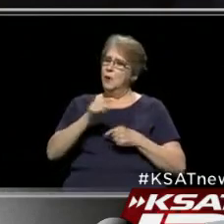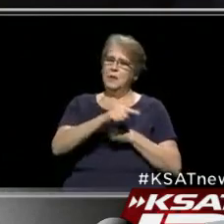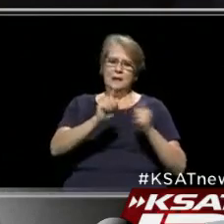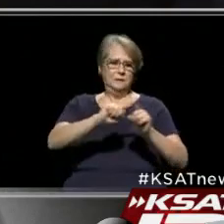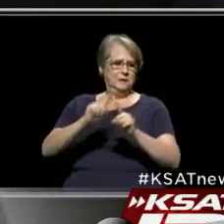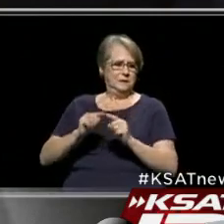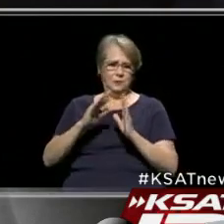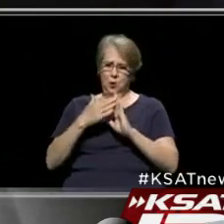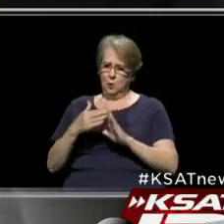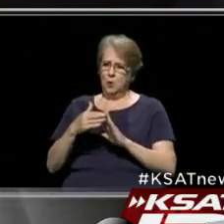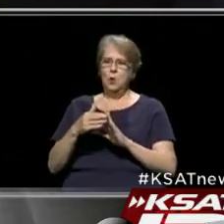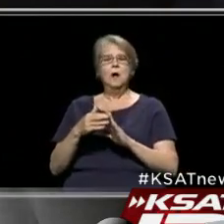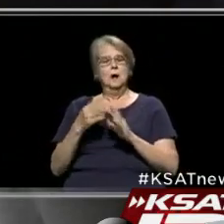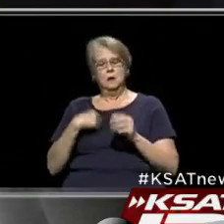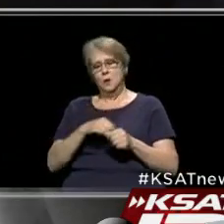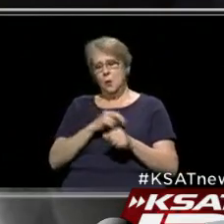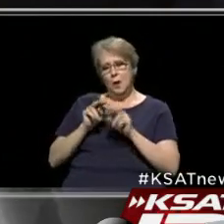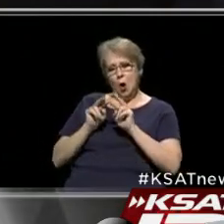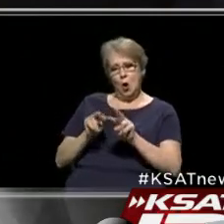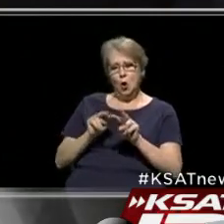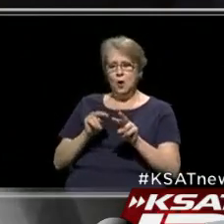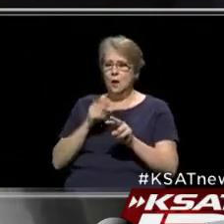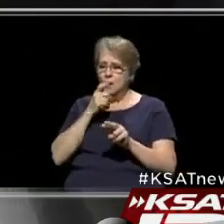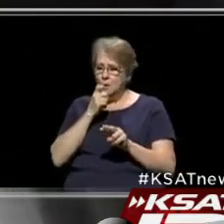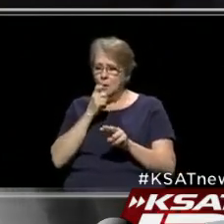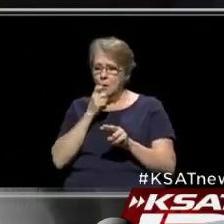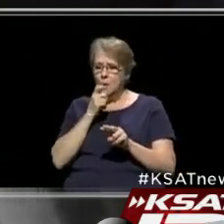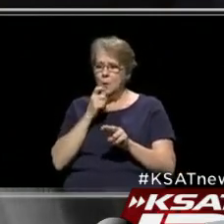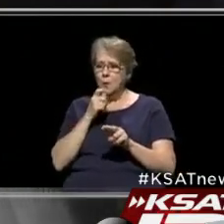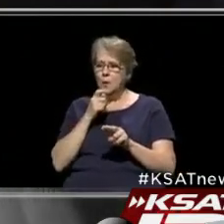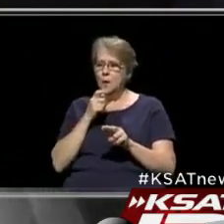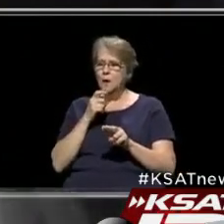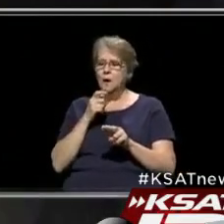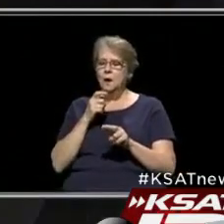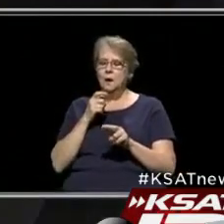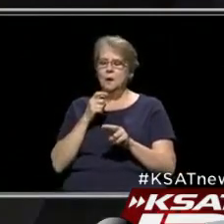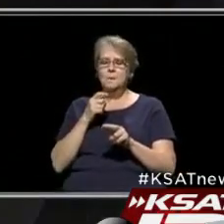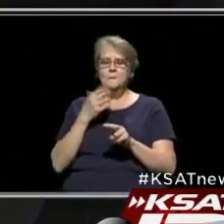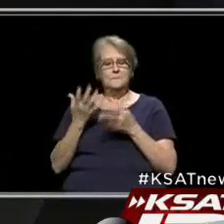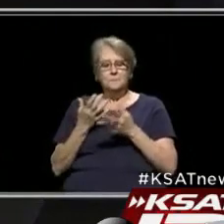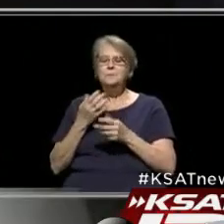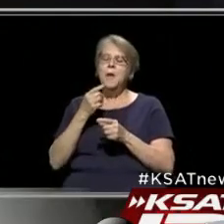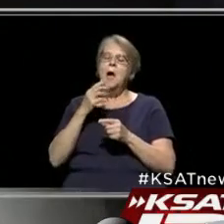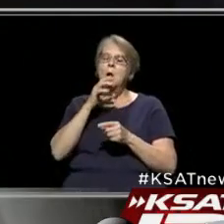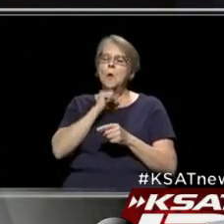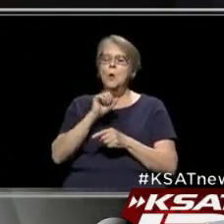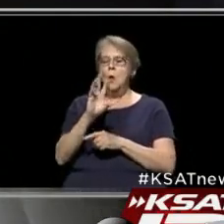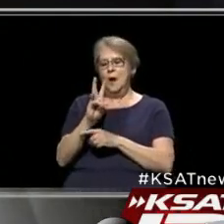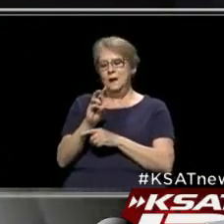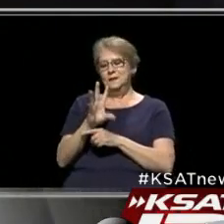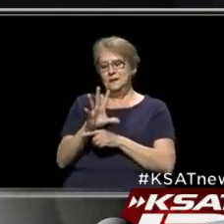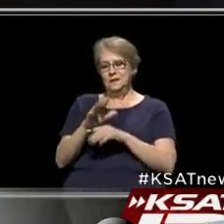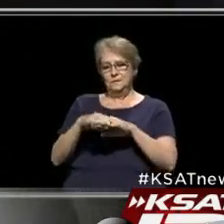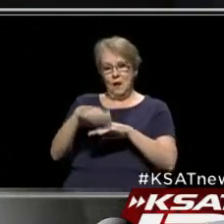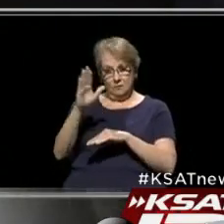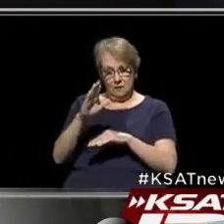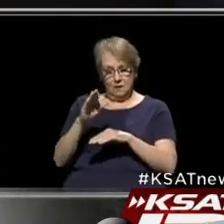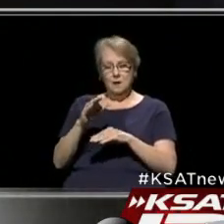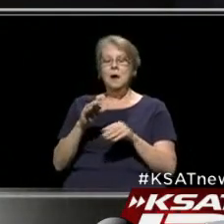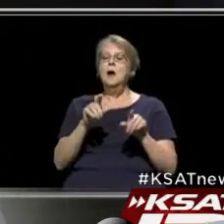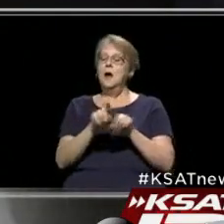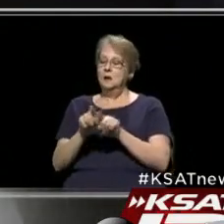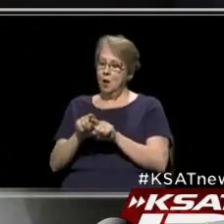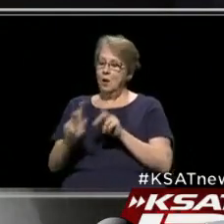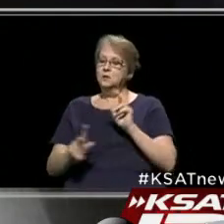we're looking at those who are older of over 65 years of age. We also know